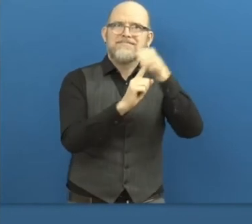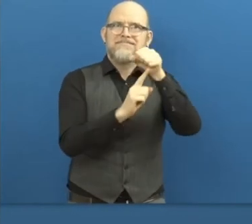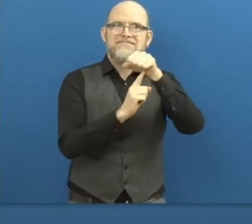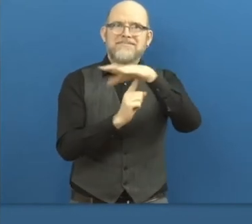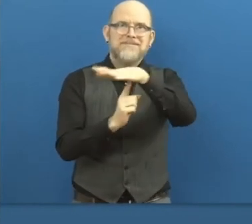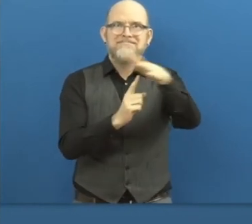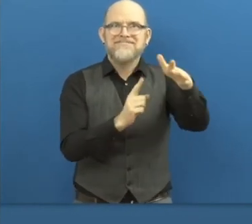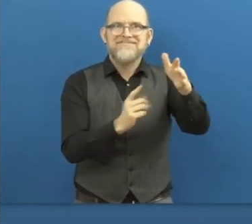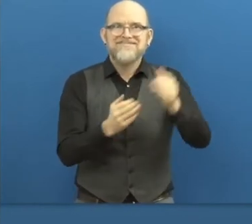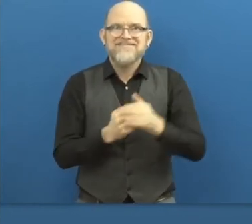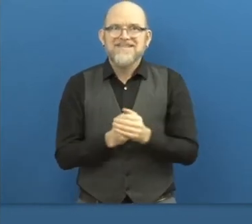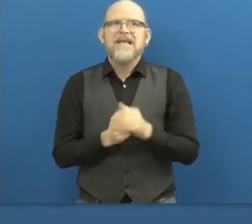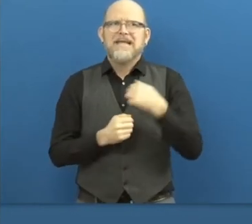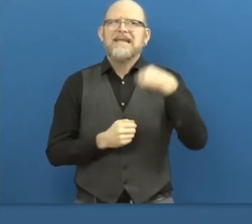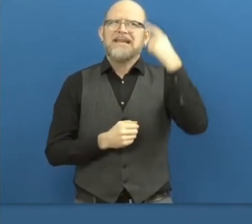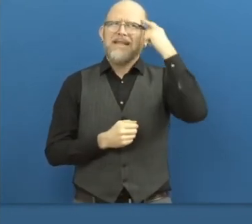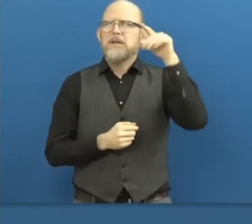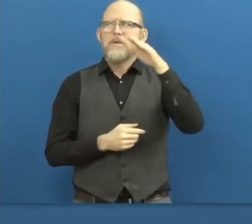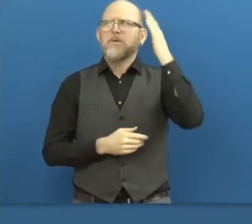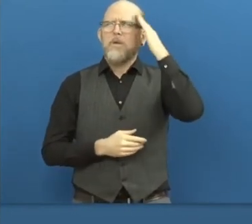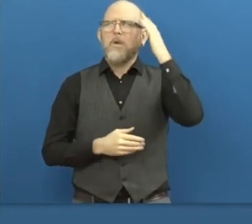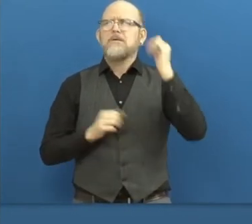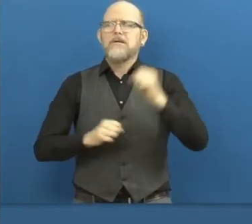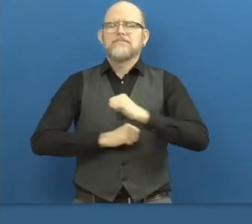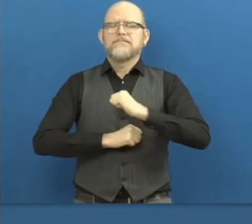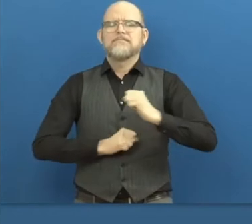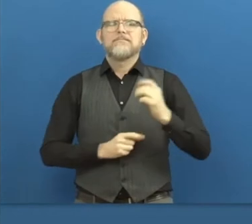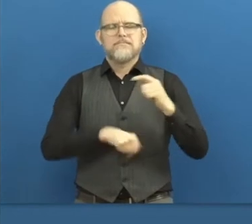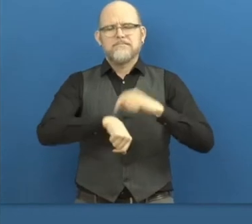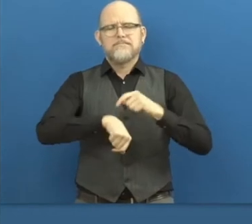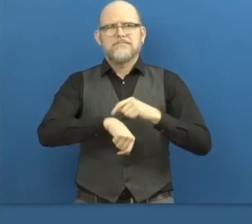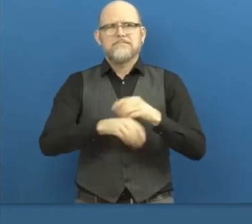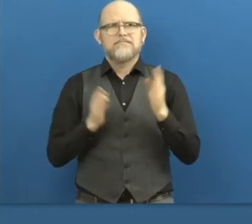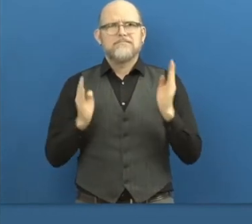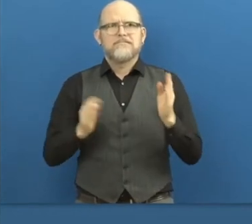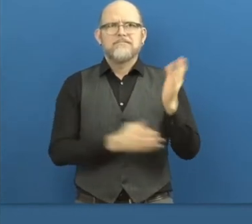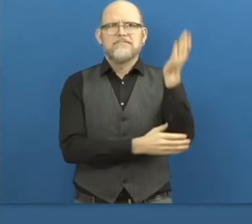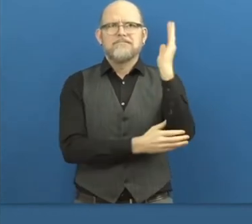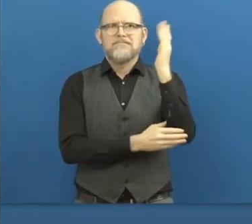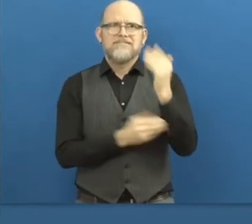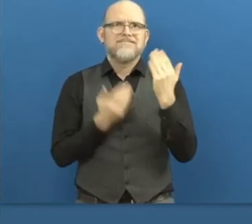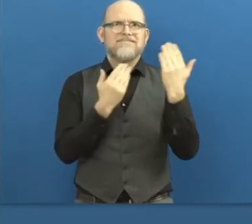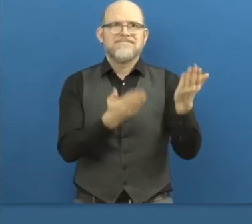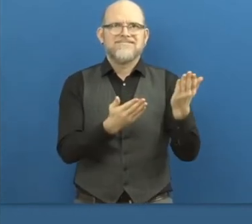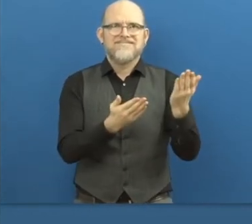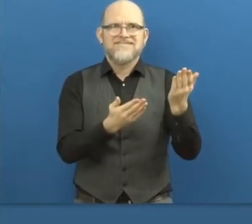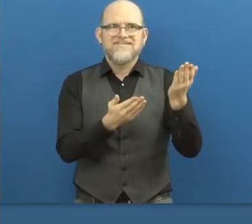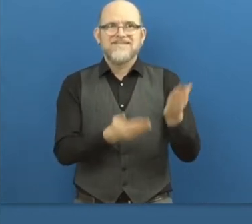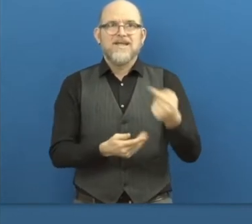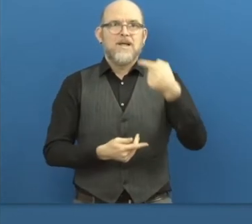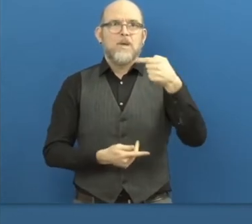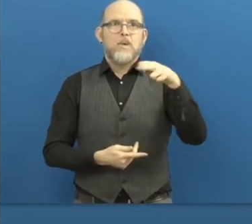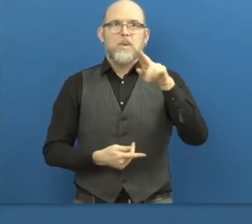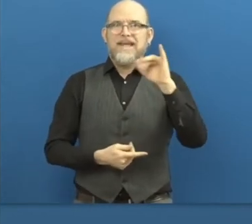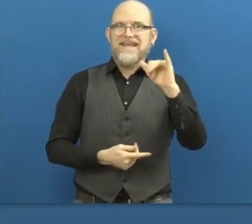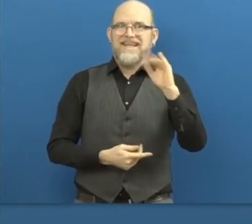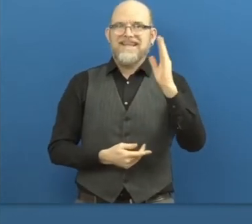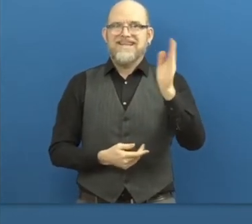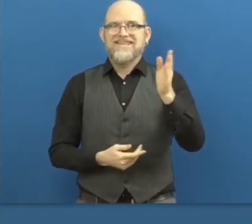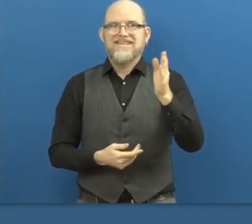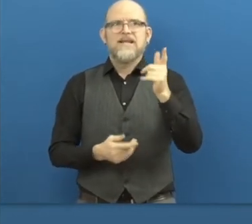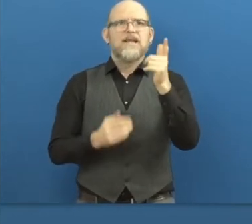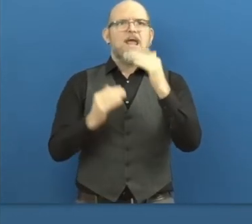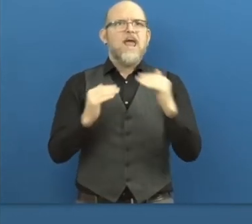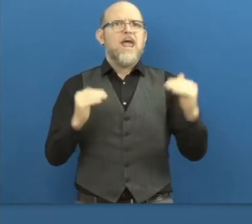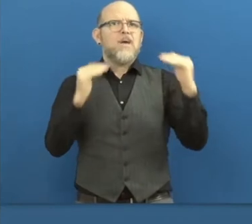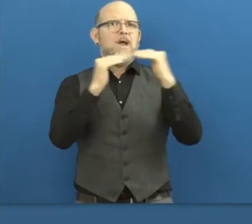but I'm sure that they will rise to the challenge. So I'm going to start with asking Gui from EGALITE in